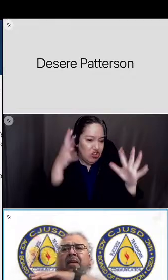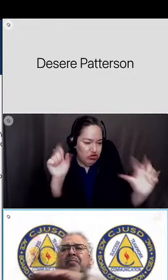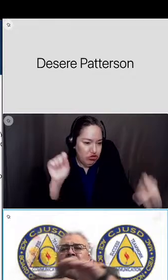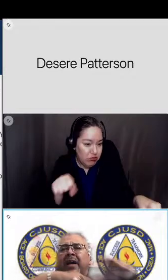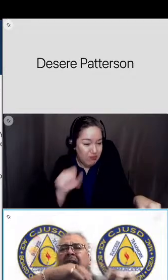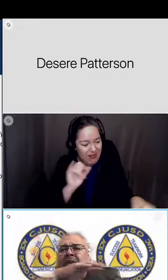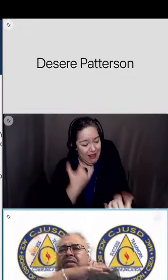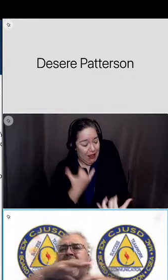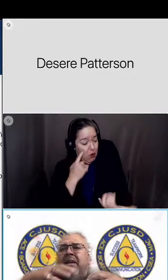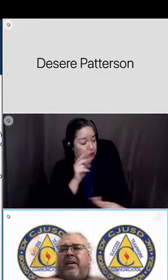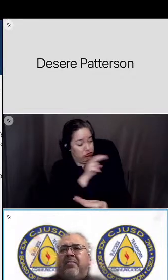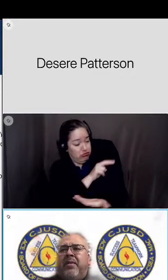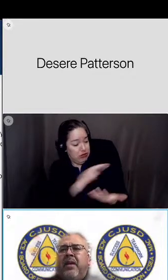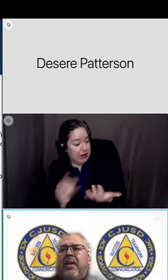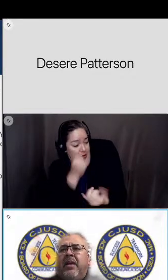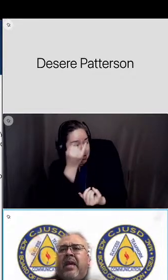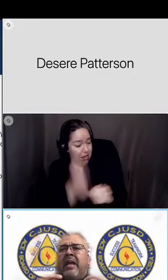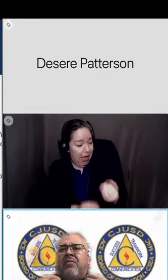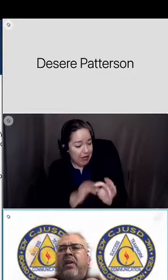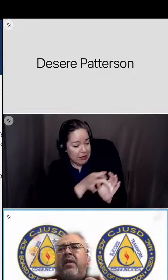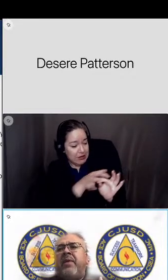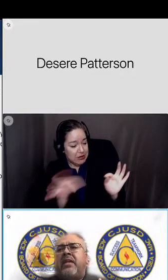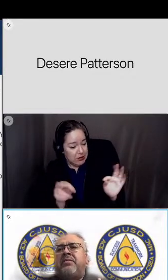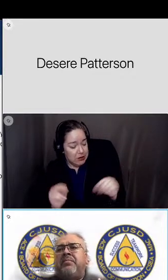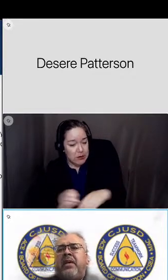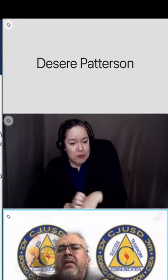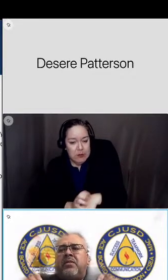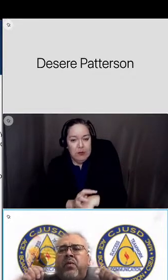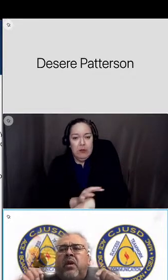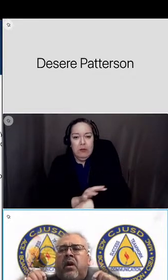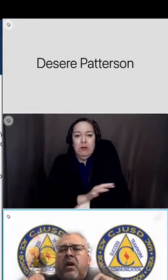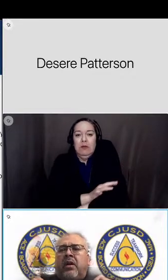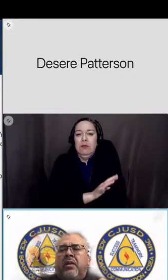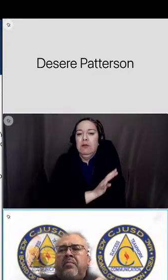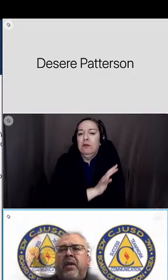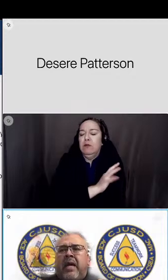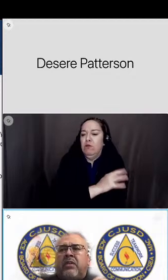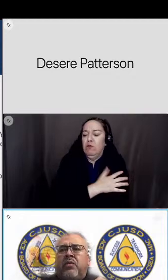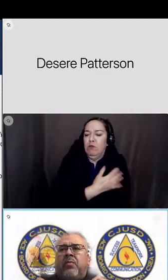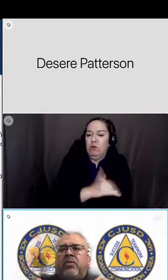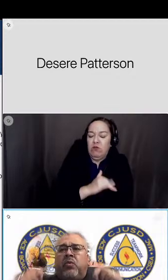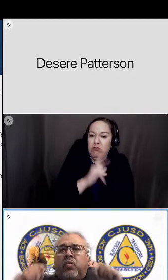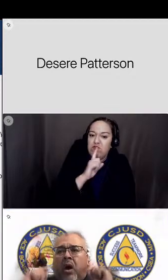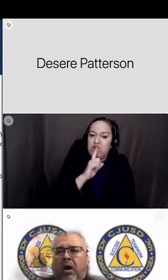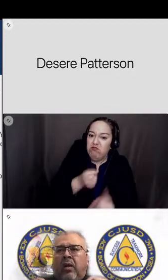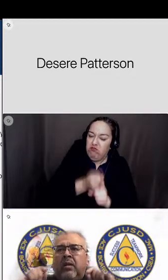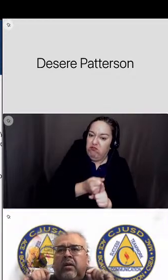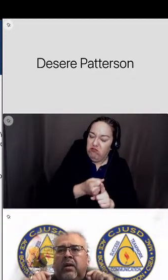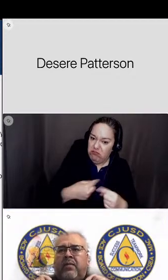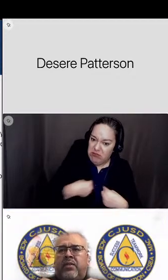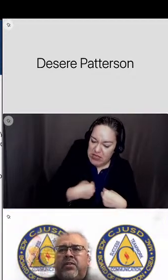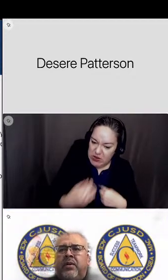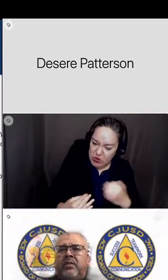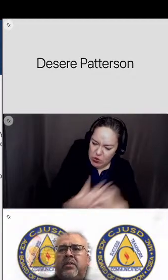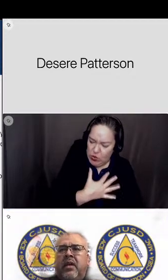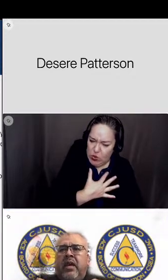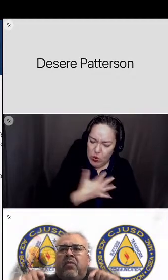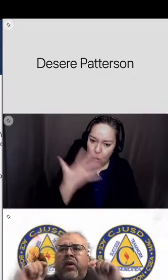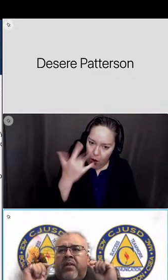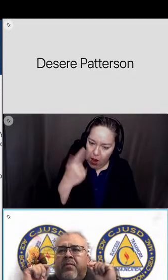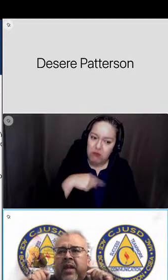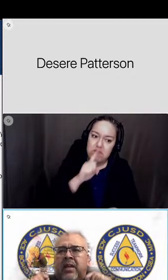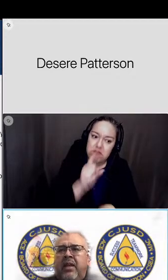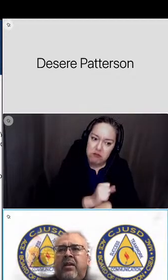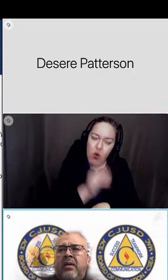my my hair stand up and that really impacts me because we are going to be equitable to all of our students